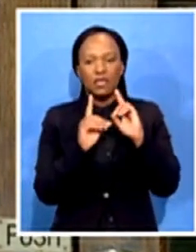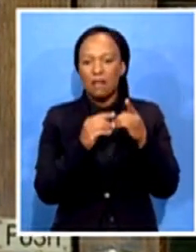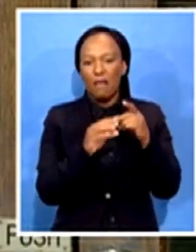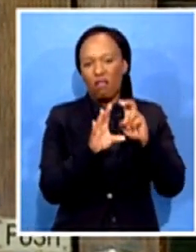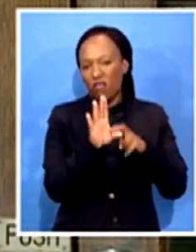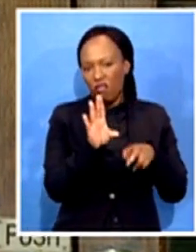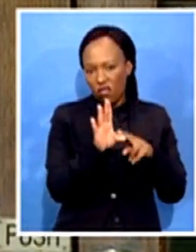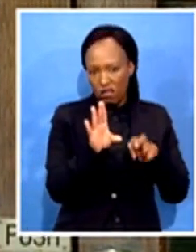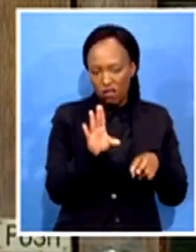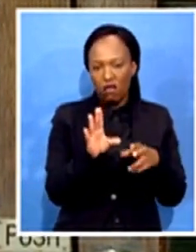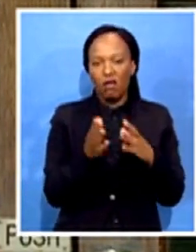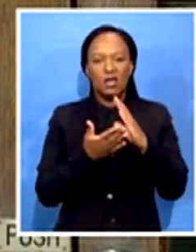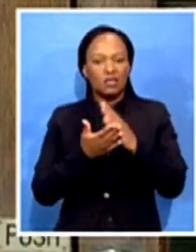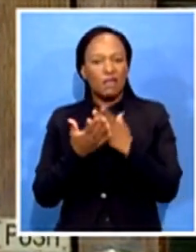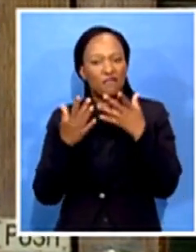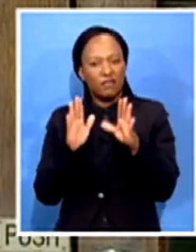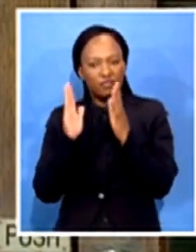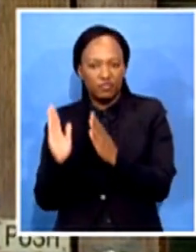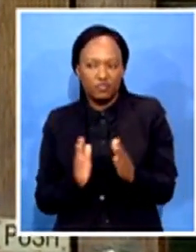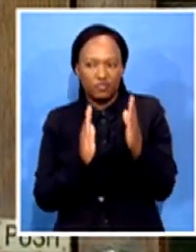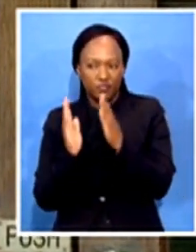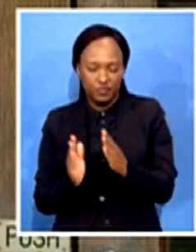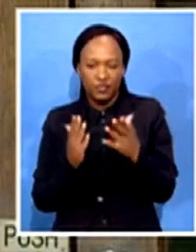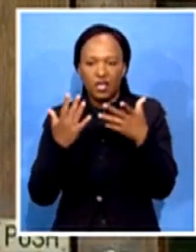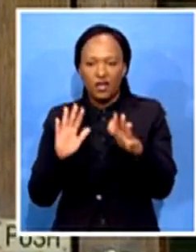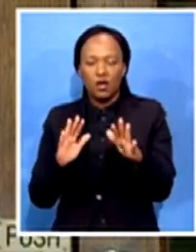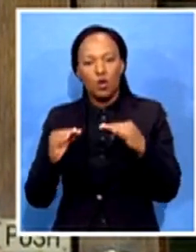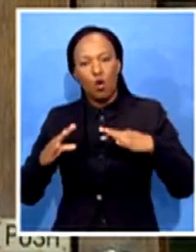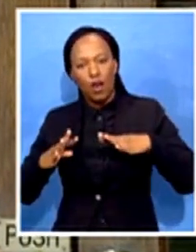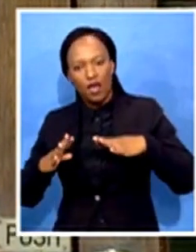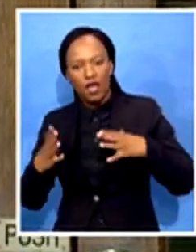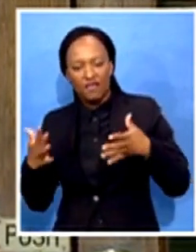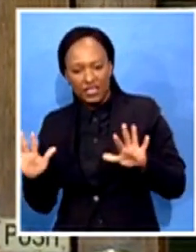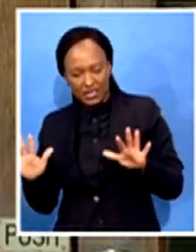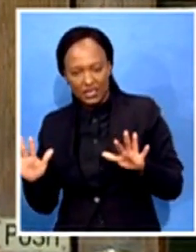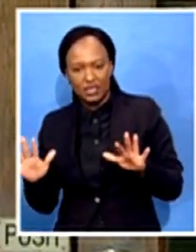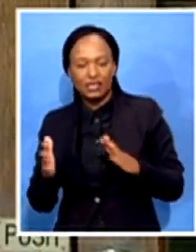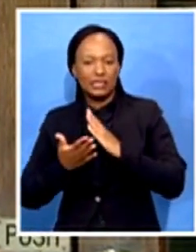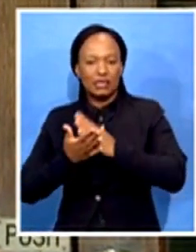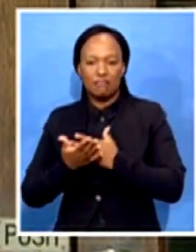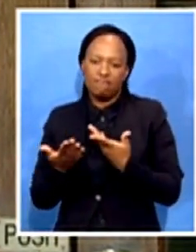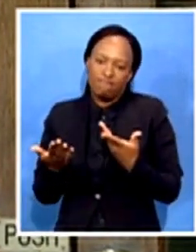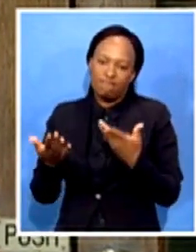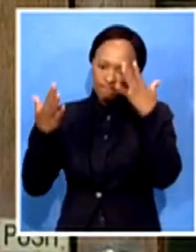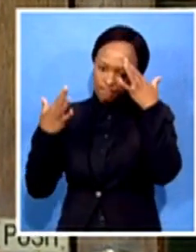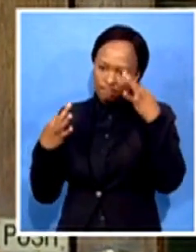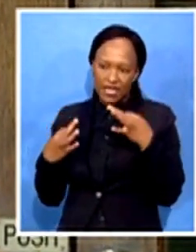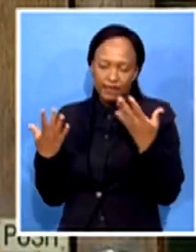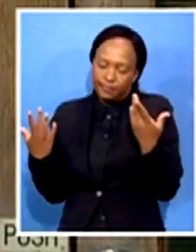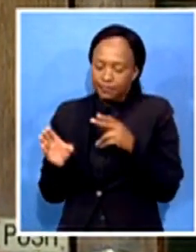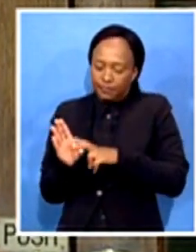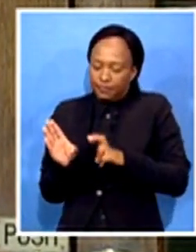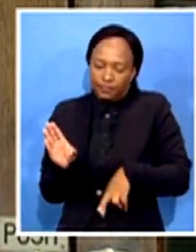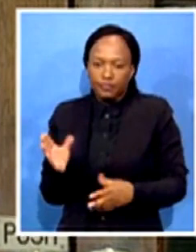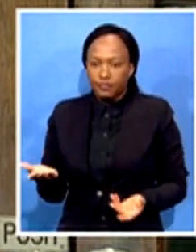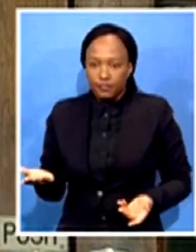holidays, some have decided just to withdraw. But that has not impacted